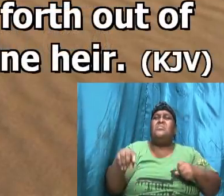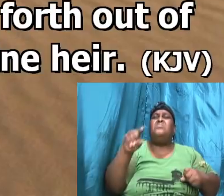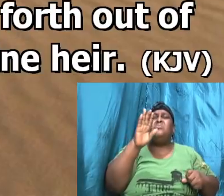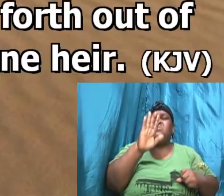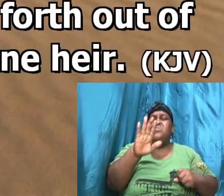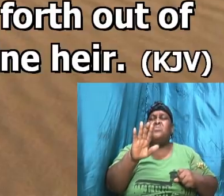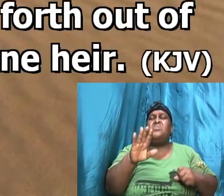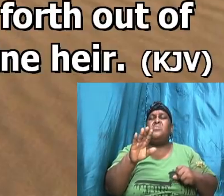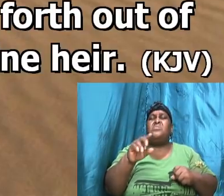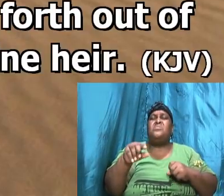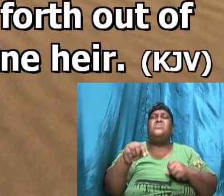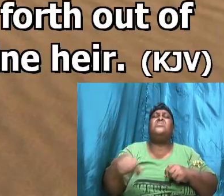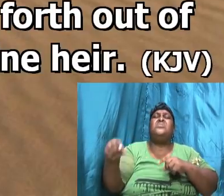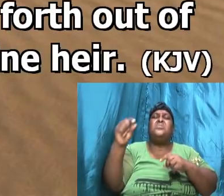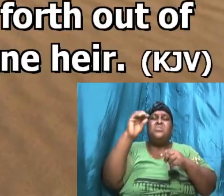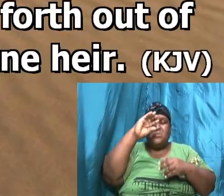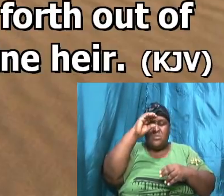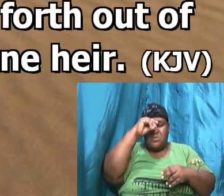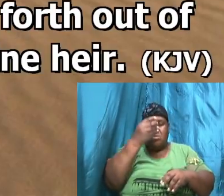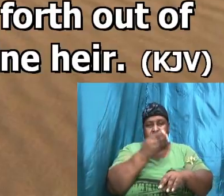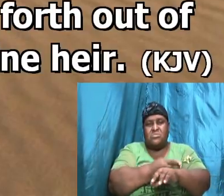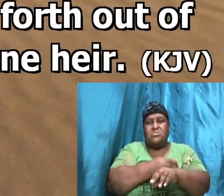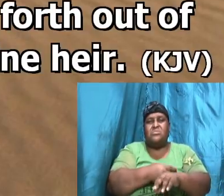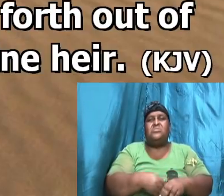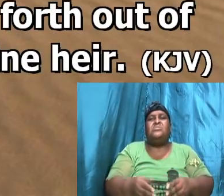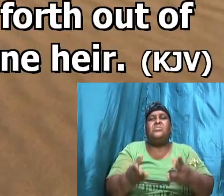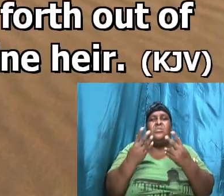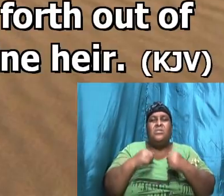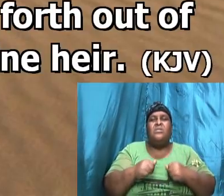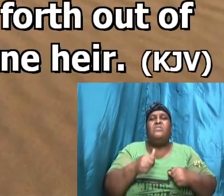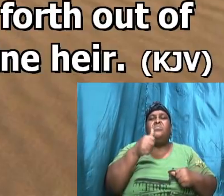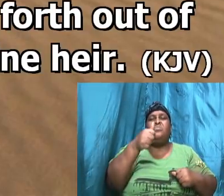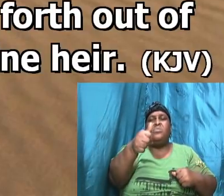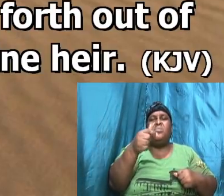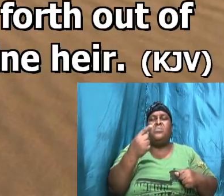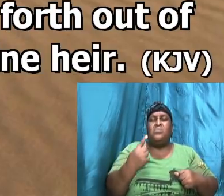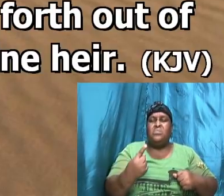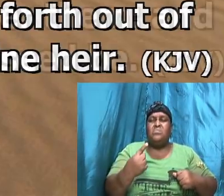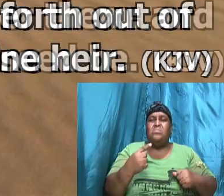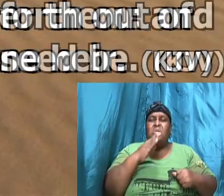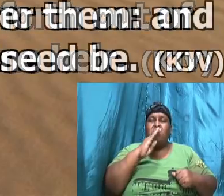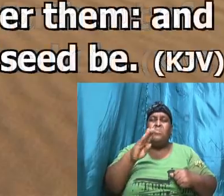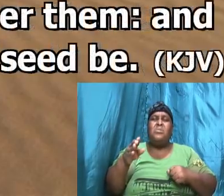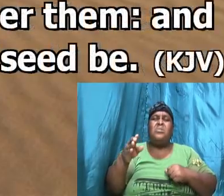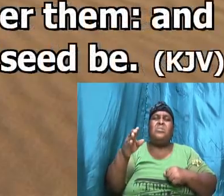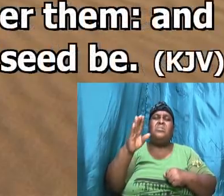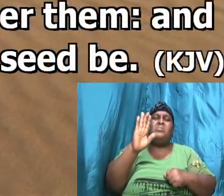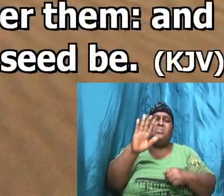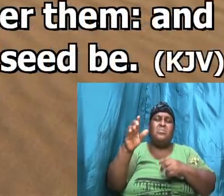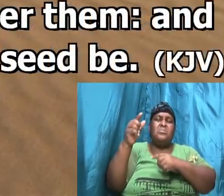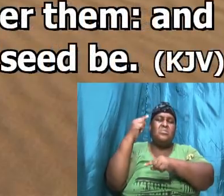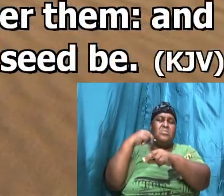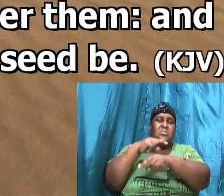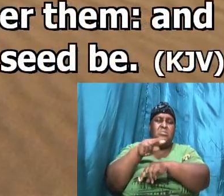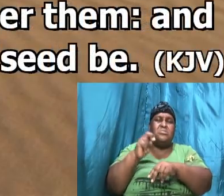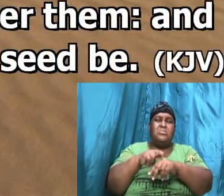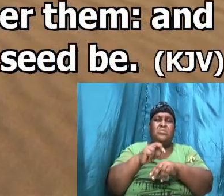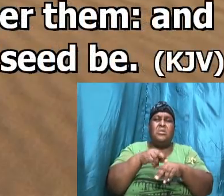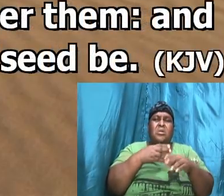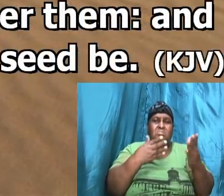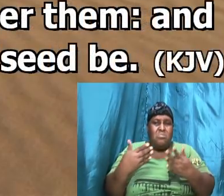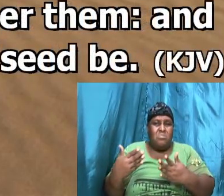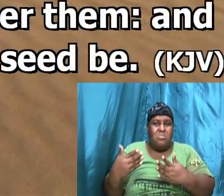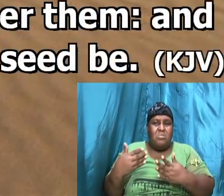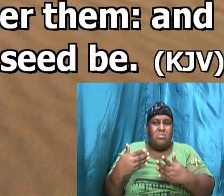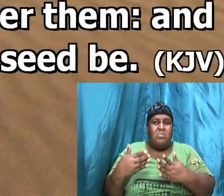thine own bowels, shall be thine hair. And he brought him forth abroad, and said, Look